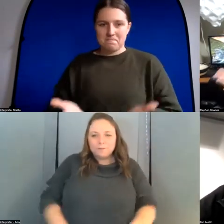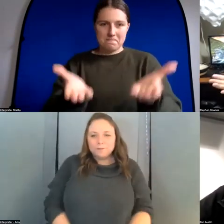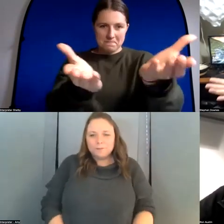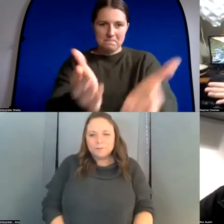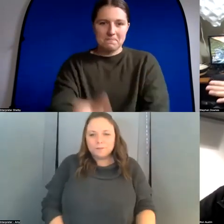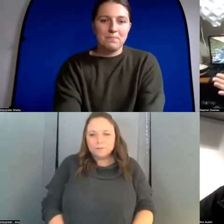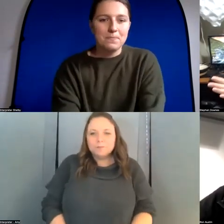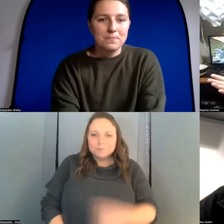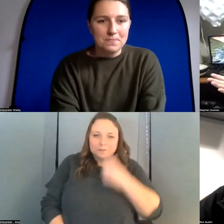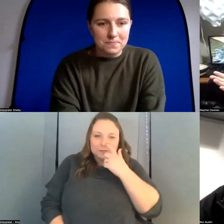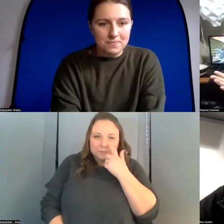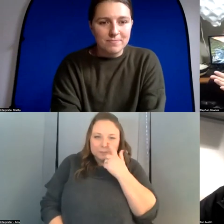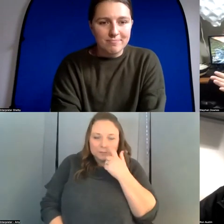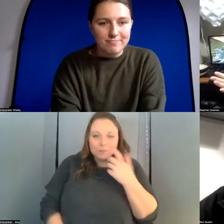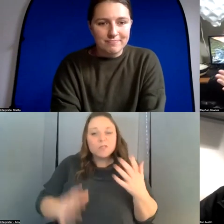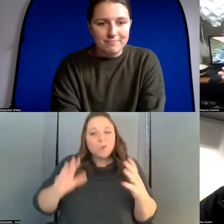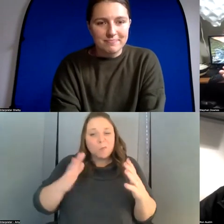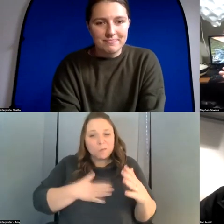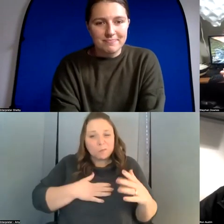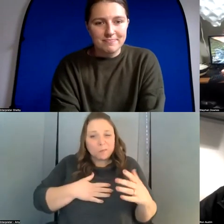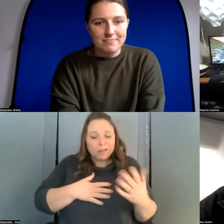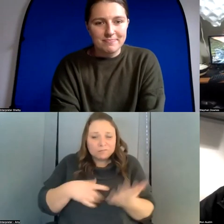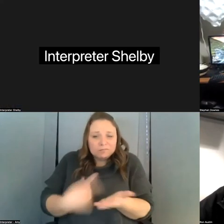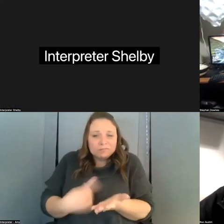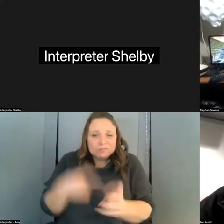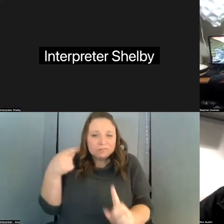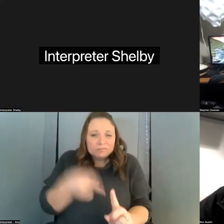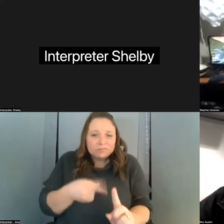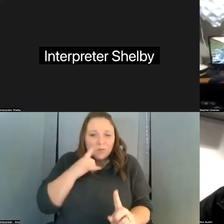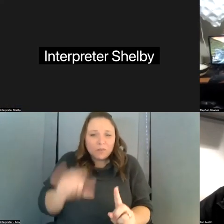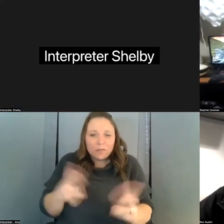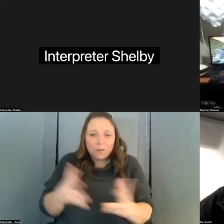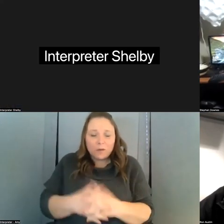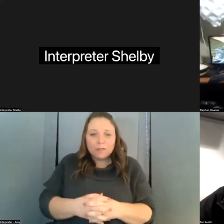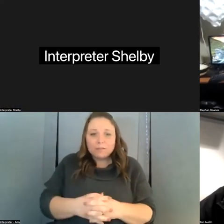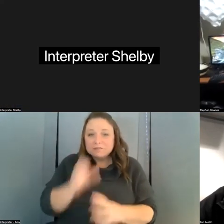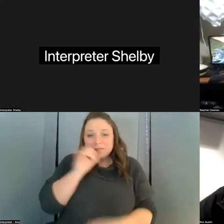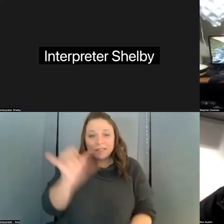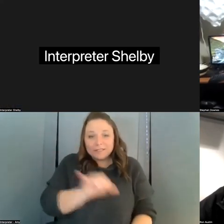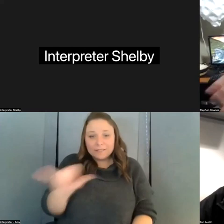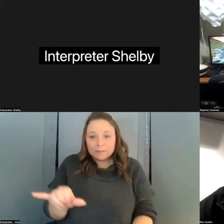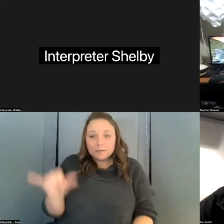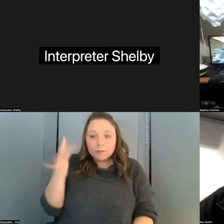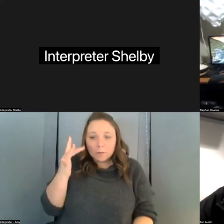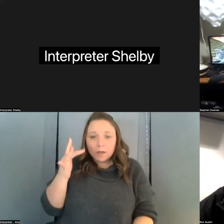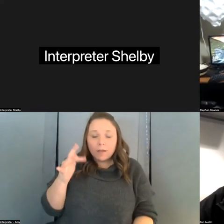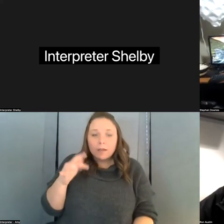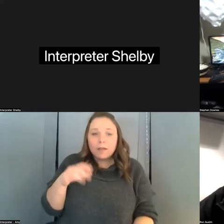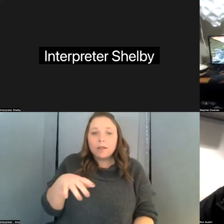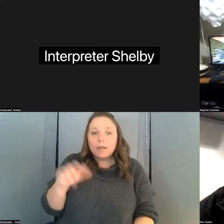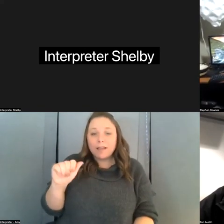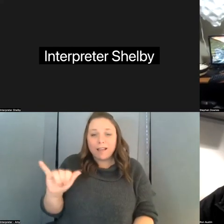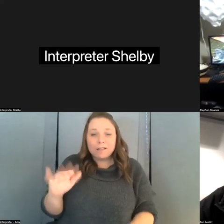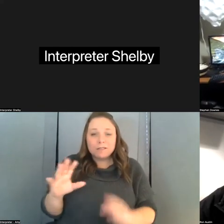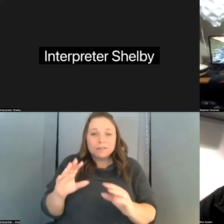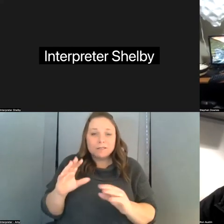here here's the argument right um it's not the same because the ai is so much better at it than we